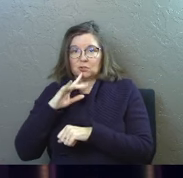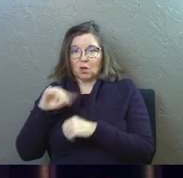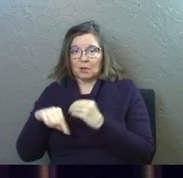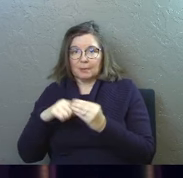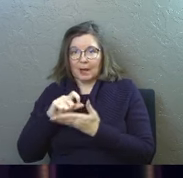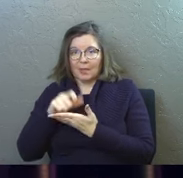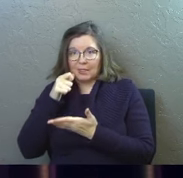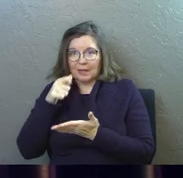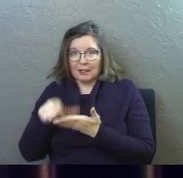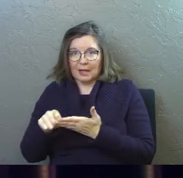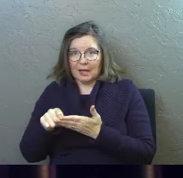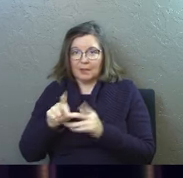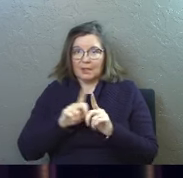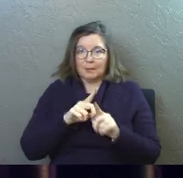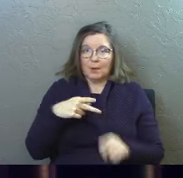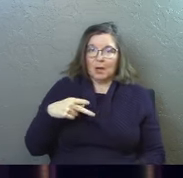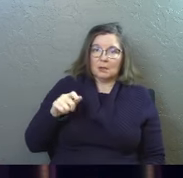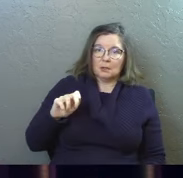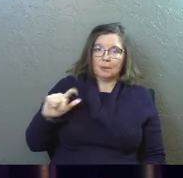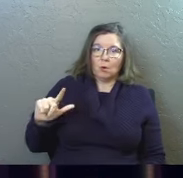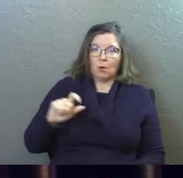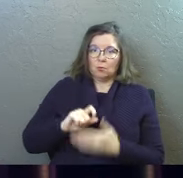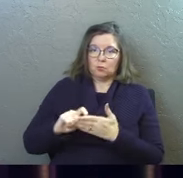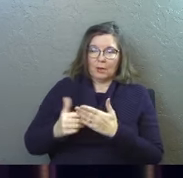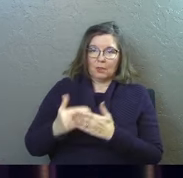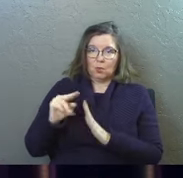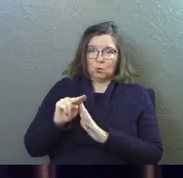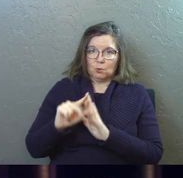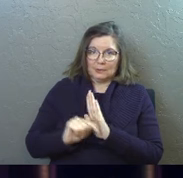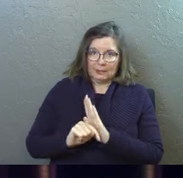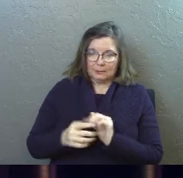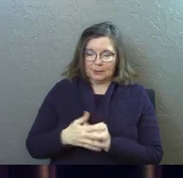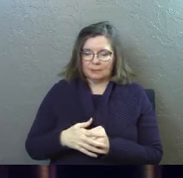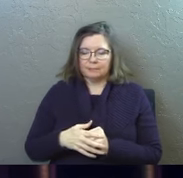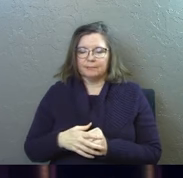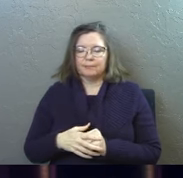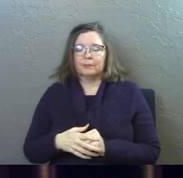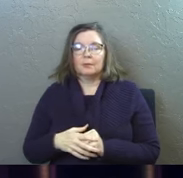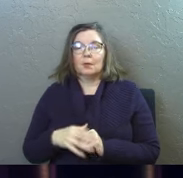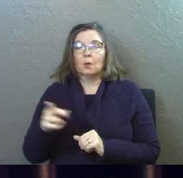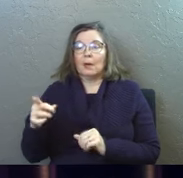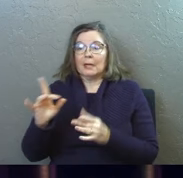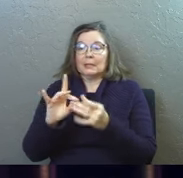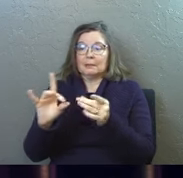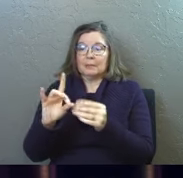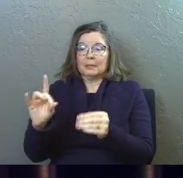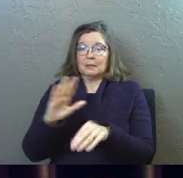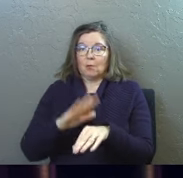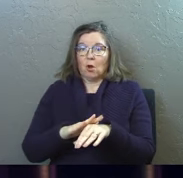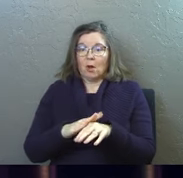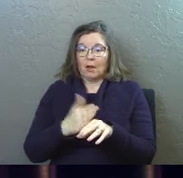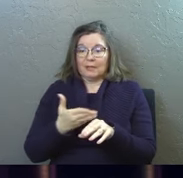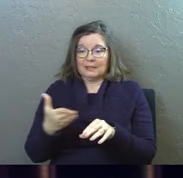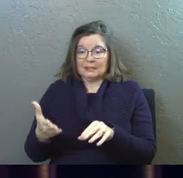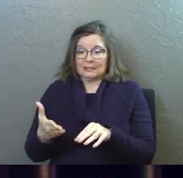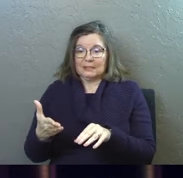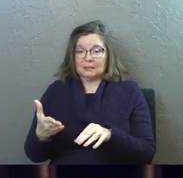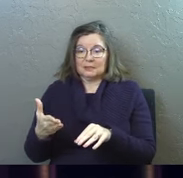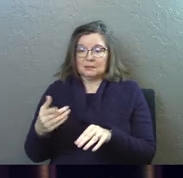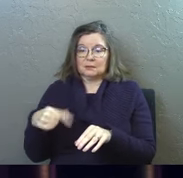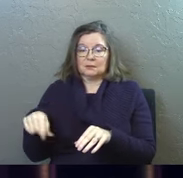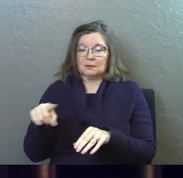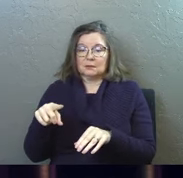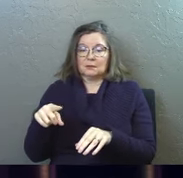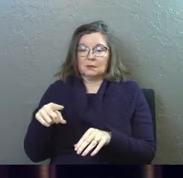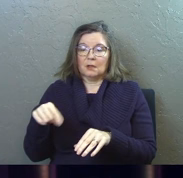the apostle Paul was writing in the New Testament as he does in all his letters when he speaks in them of